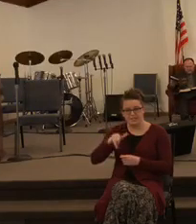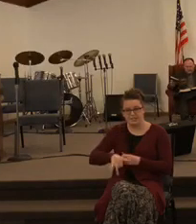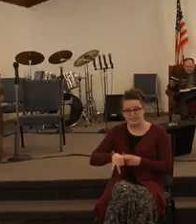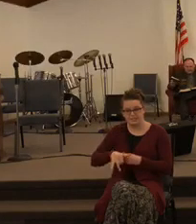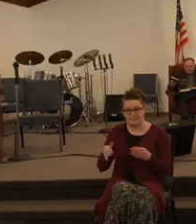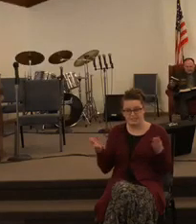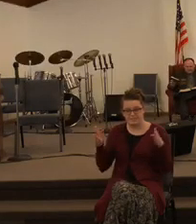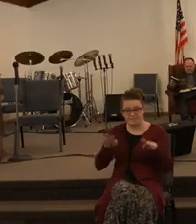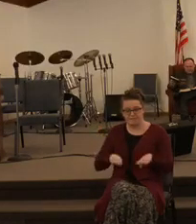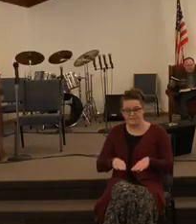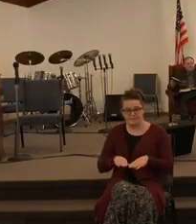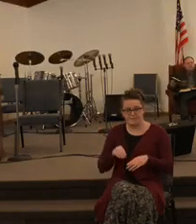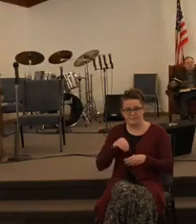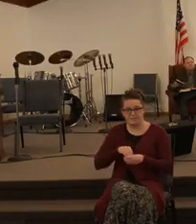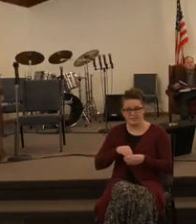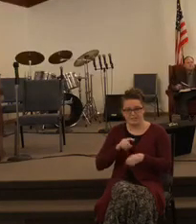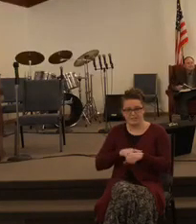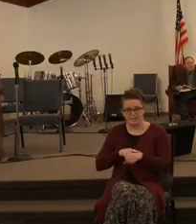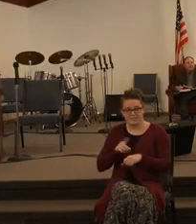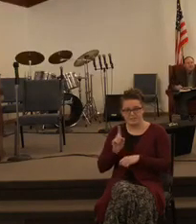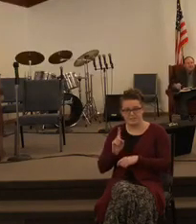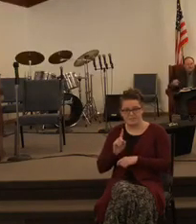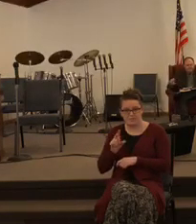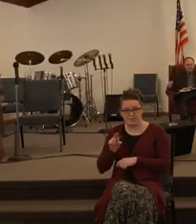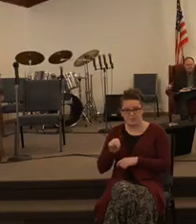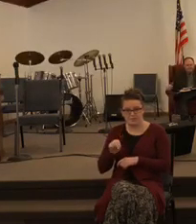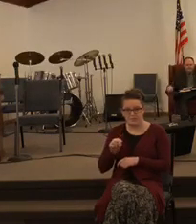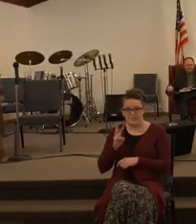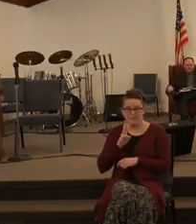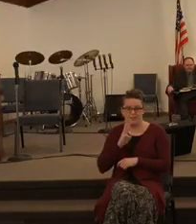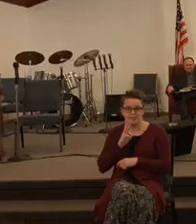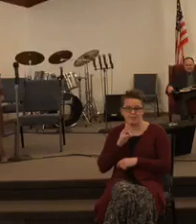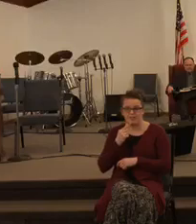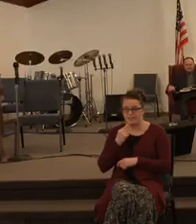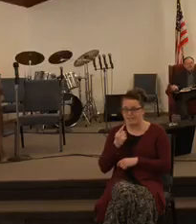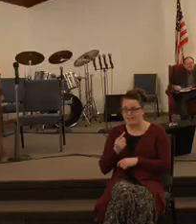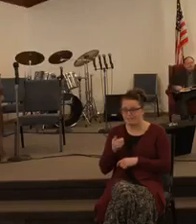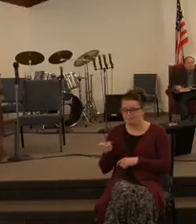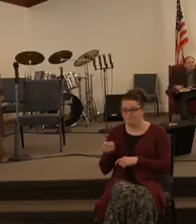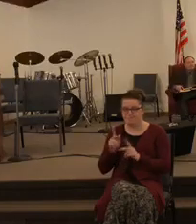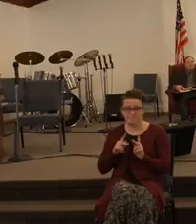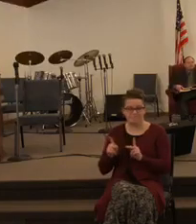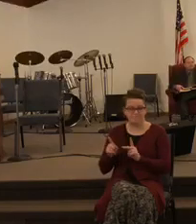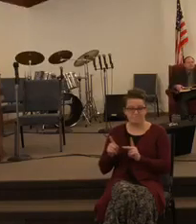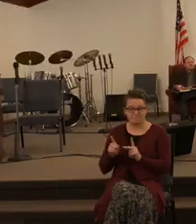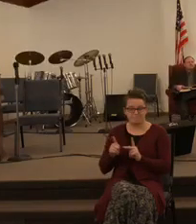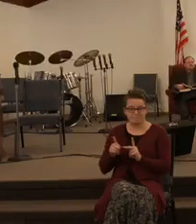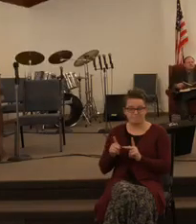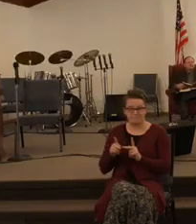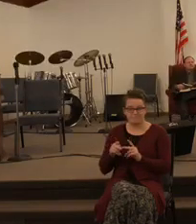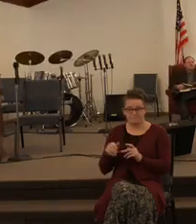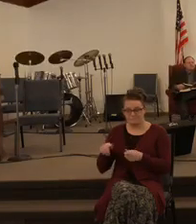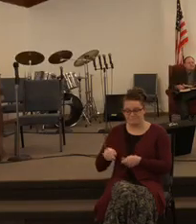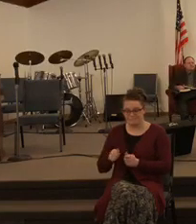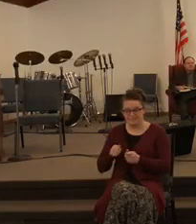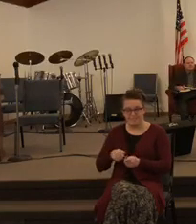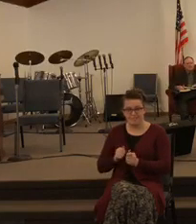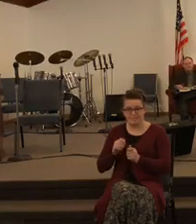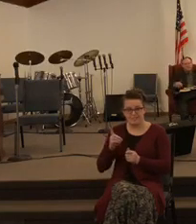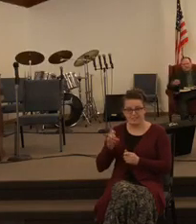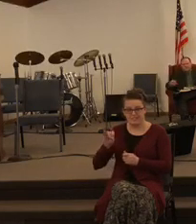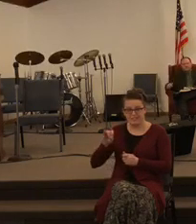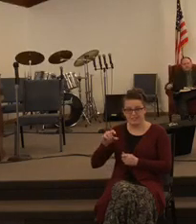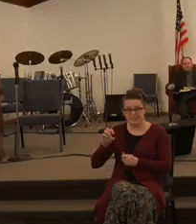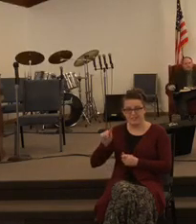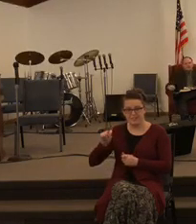in a time when there's no water he tells them to dig a ditch not a